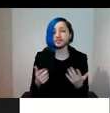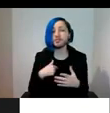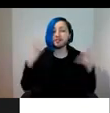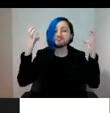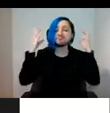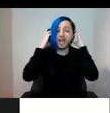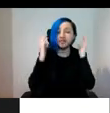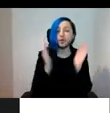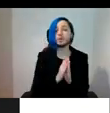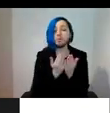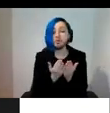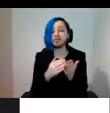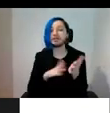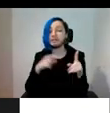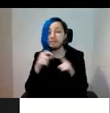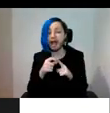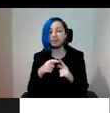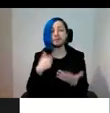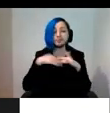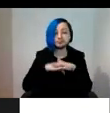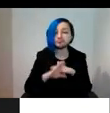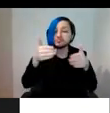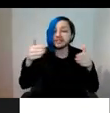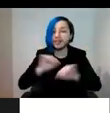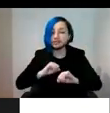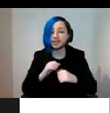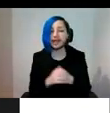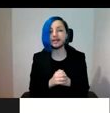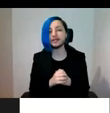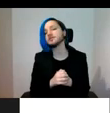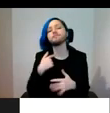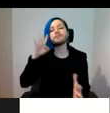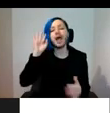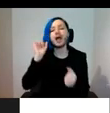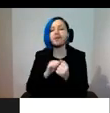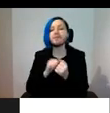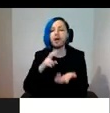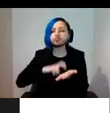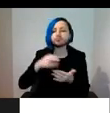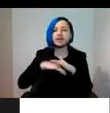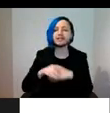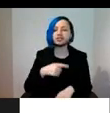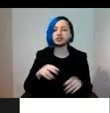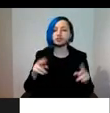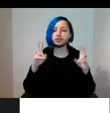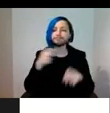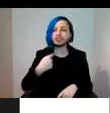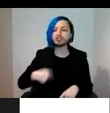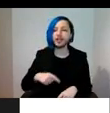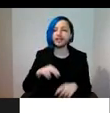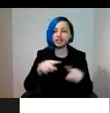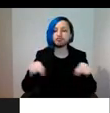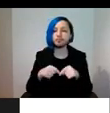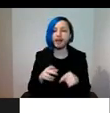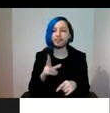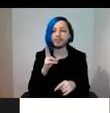booklets, and with the map, I entered the gallery spaces. I recall walking into the Chinese room, and the voice of a child popped up